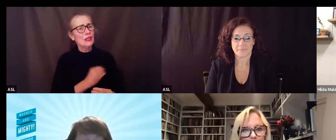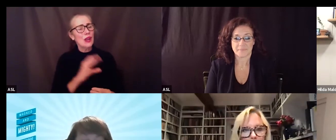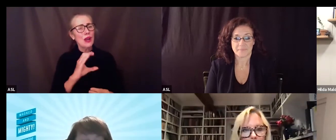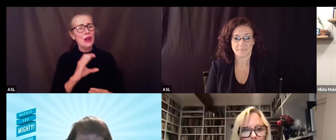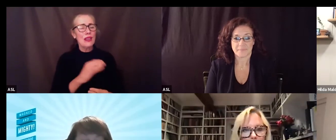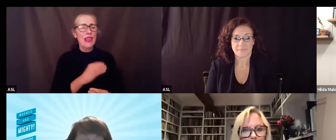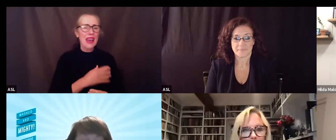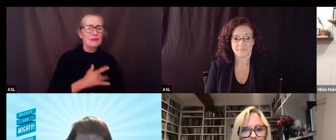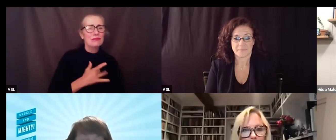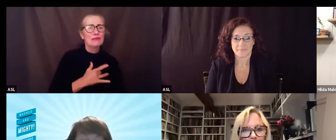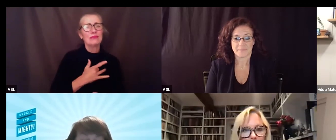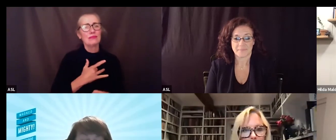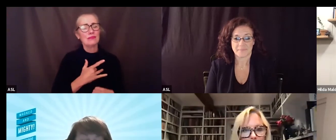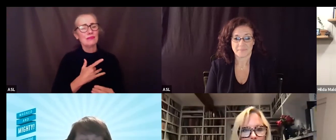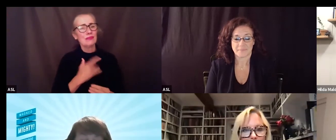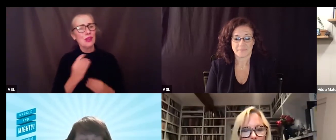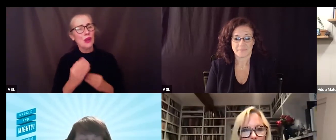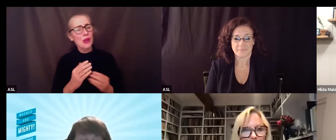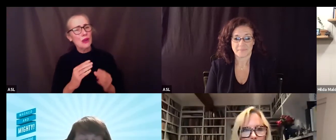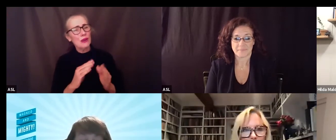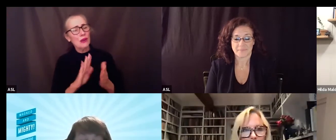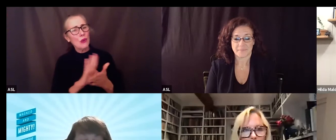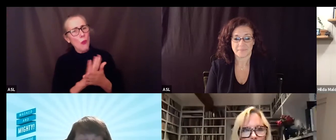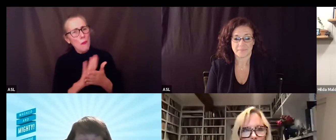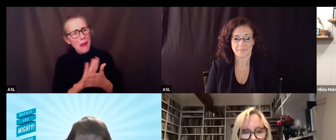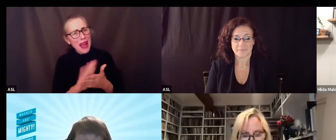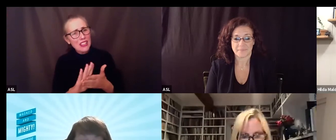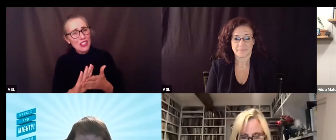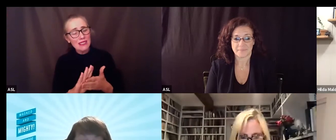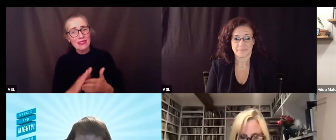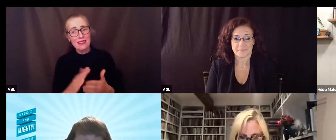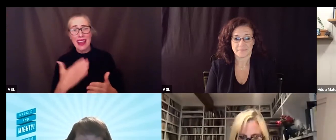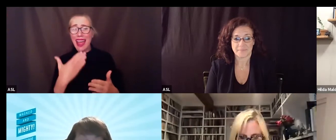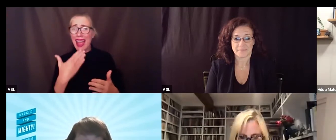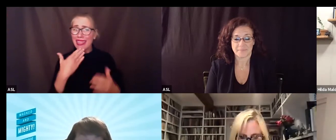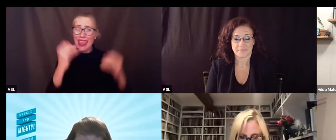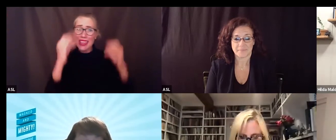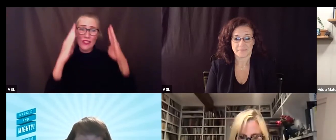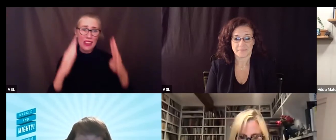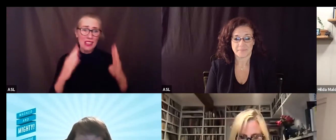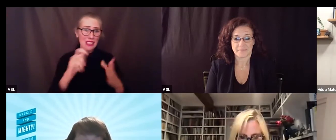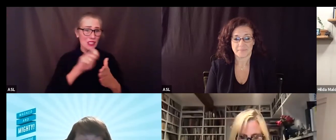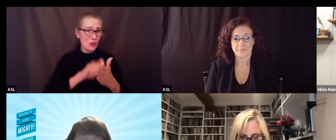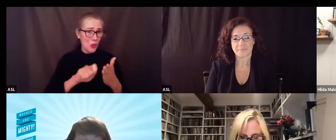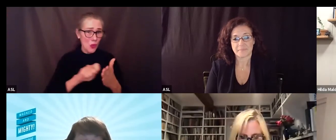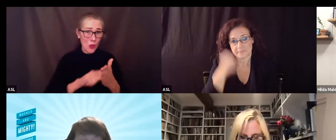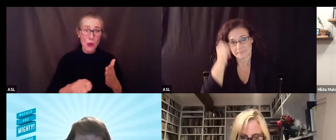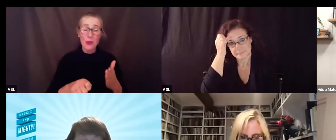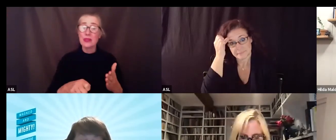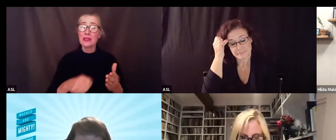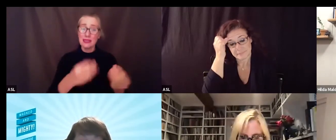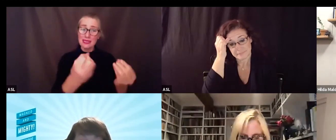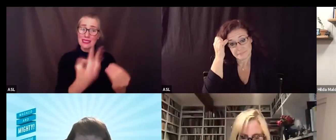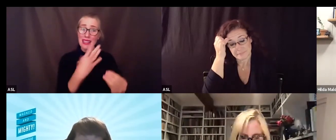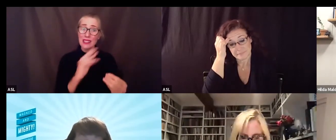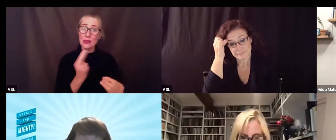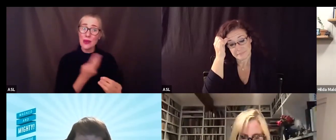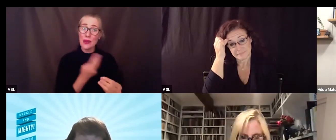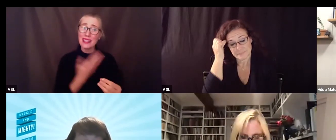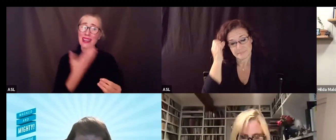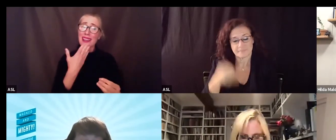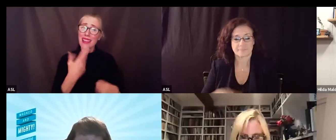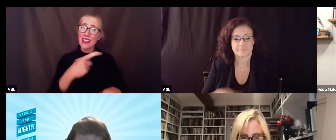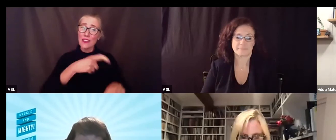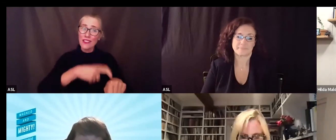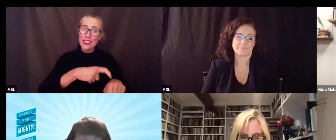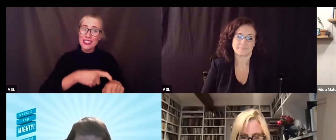all the teachers that wrote to us i really appreciate your time and you expressing your concerns and uh the